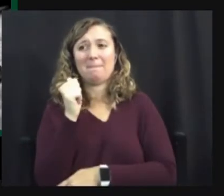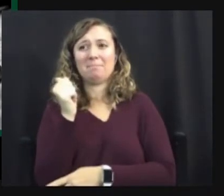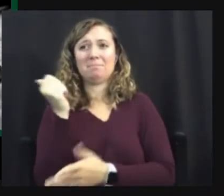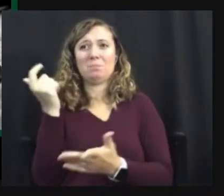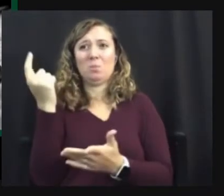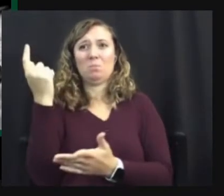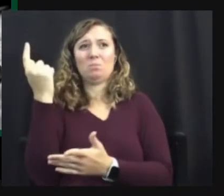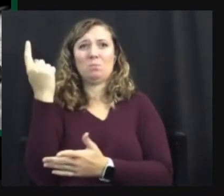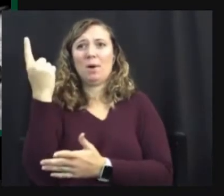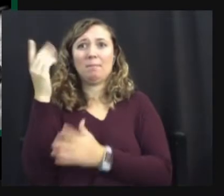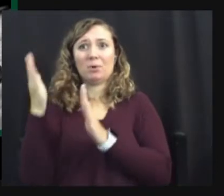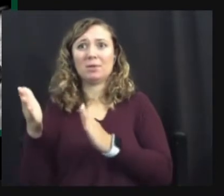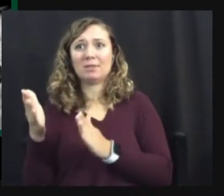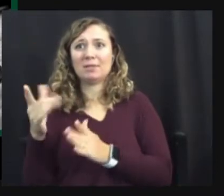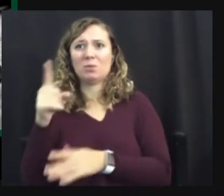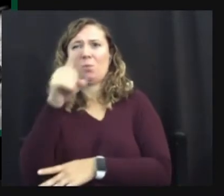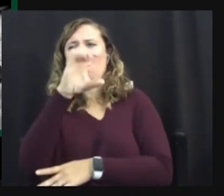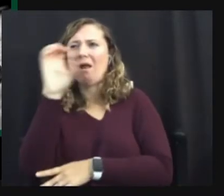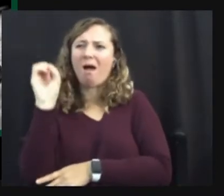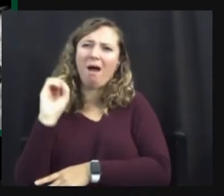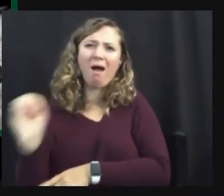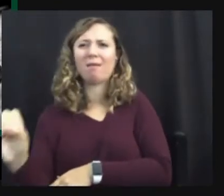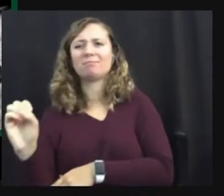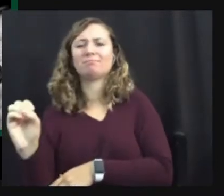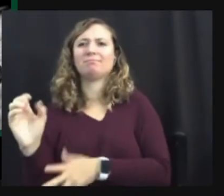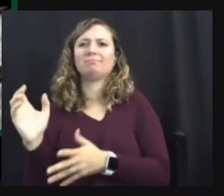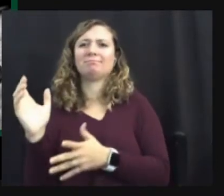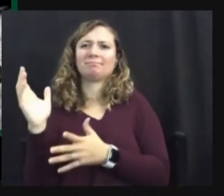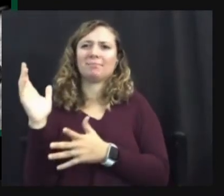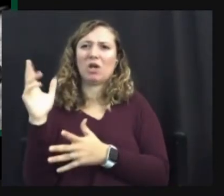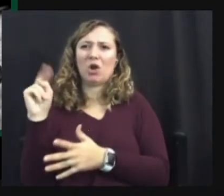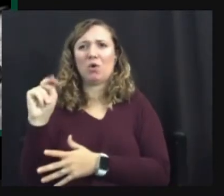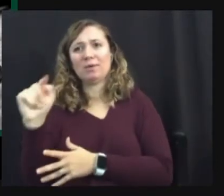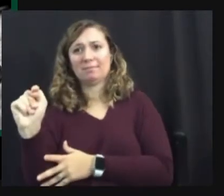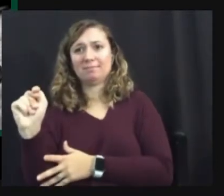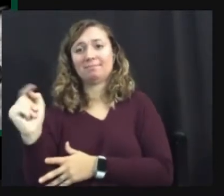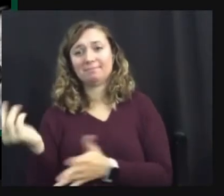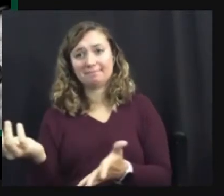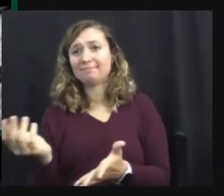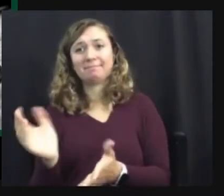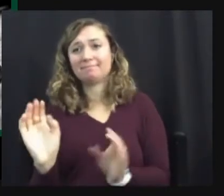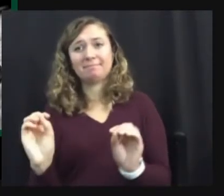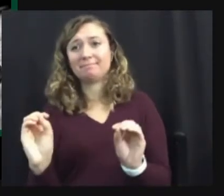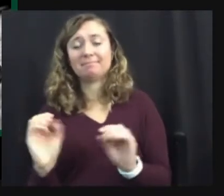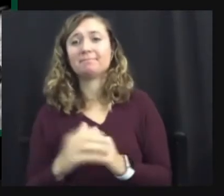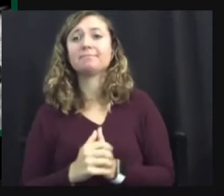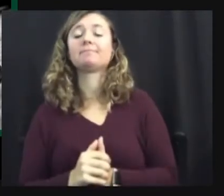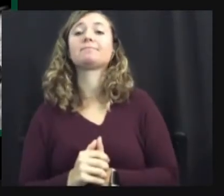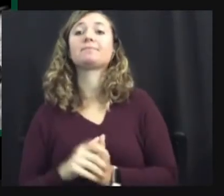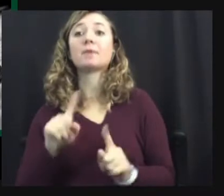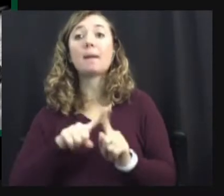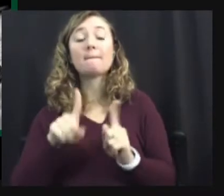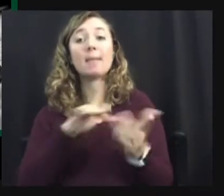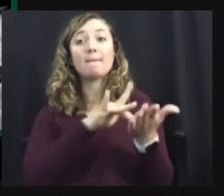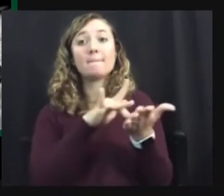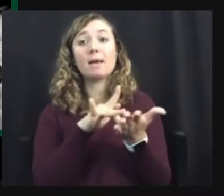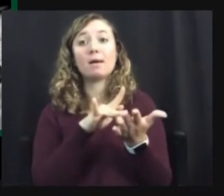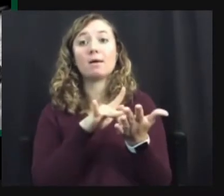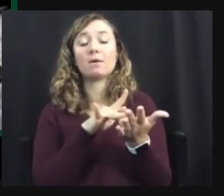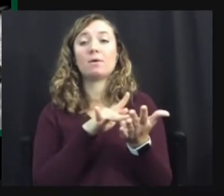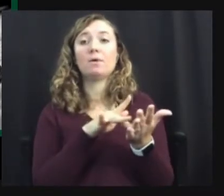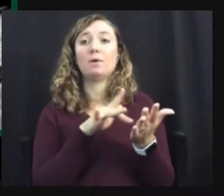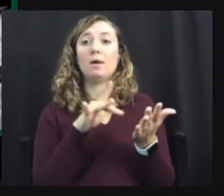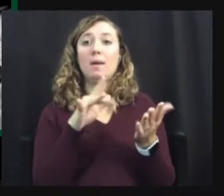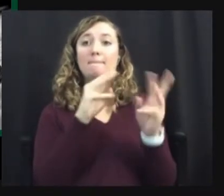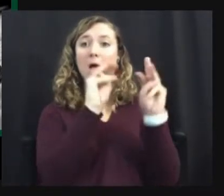statistically neurotypical. Um, but, but the medical model uses this